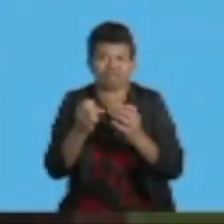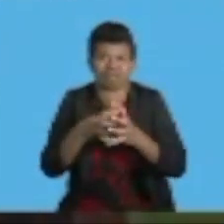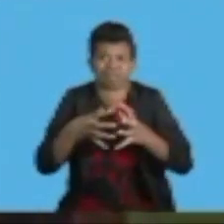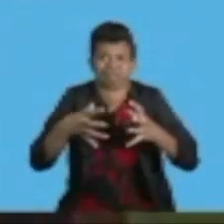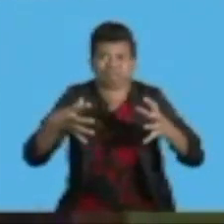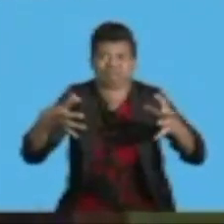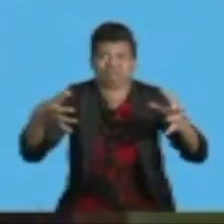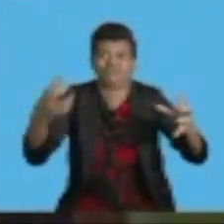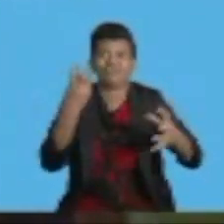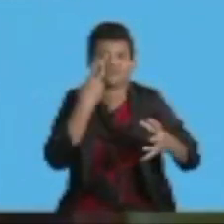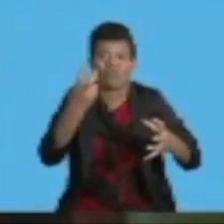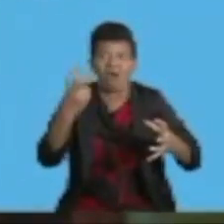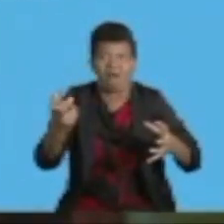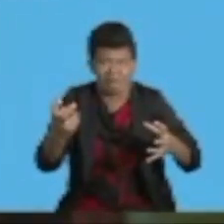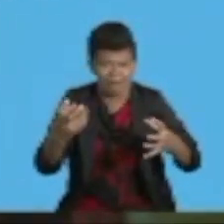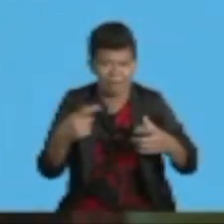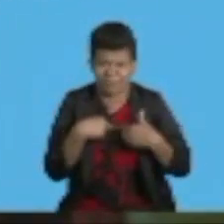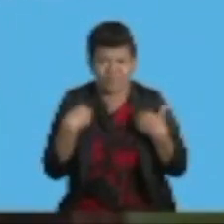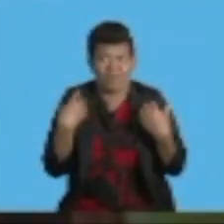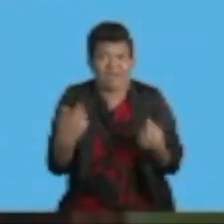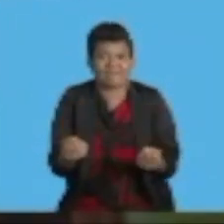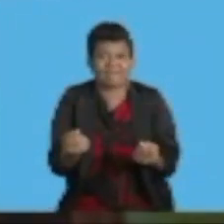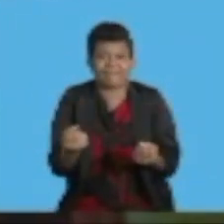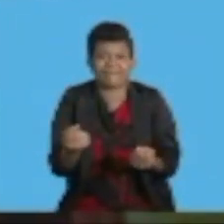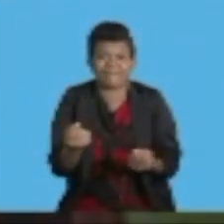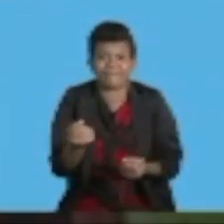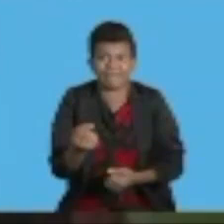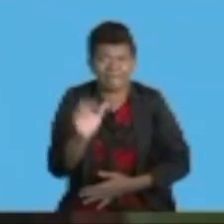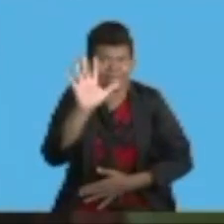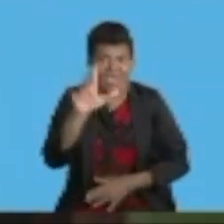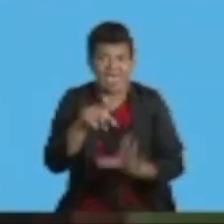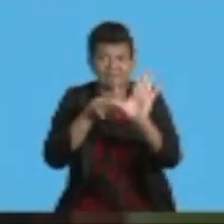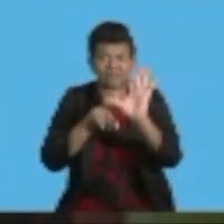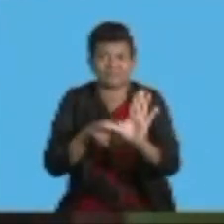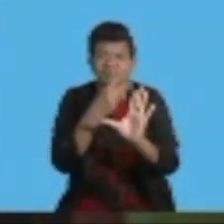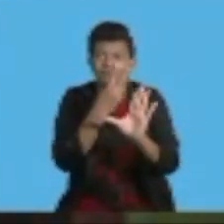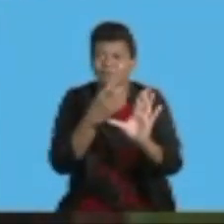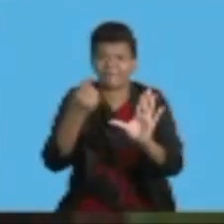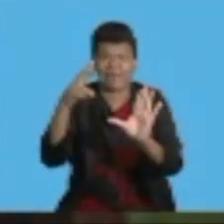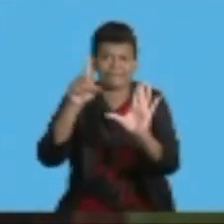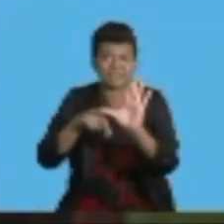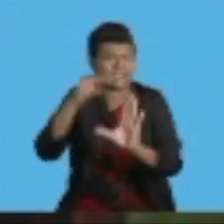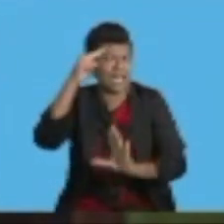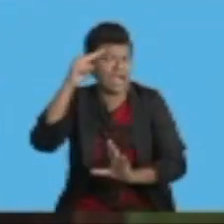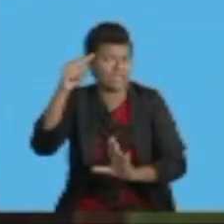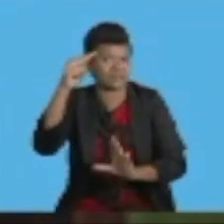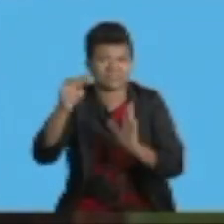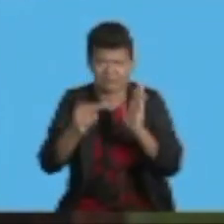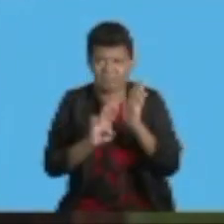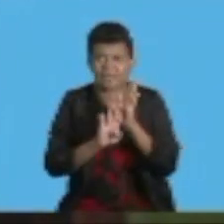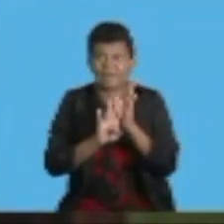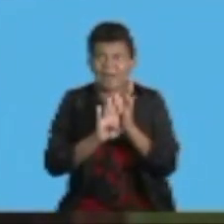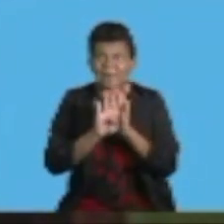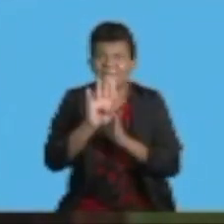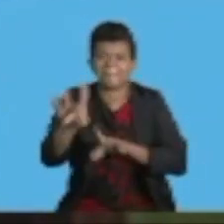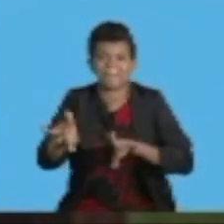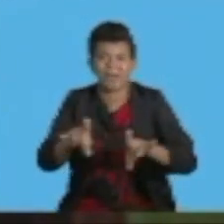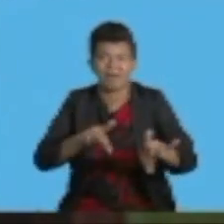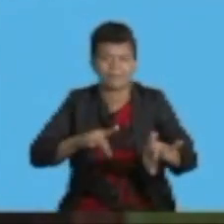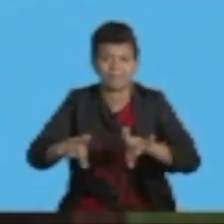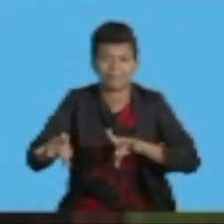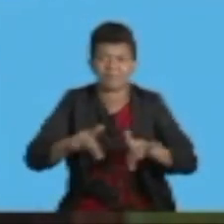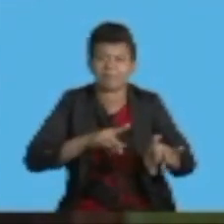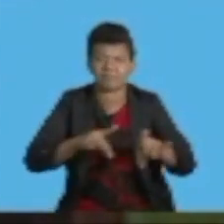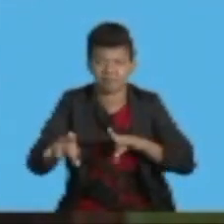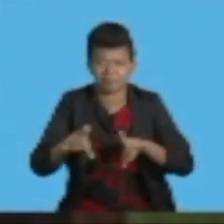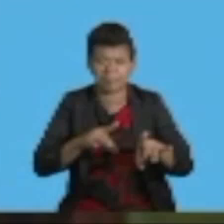We are very much in line with our five-year and 20-year national development plan. The vision is to maintain the sustained annual